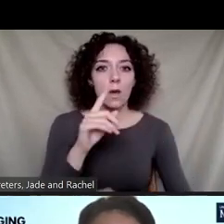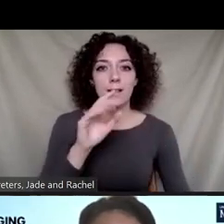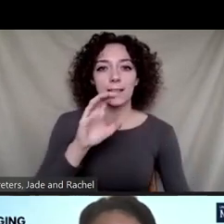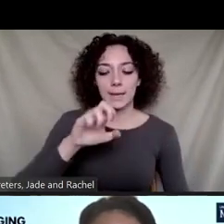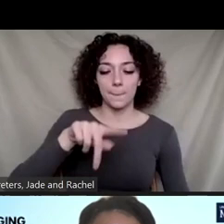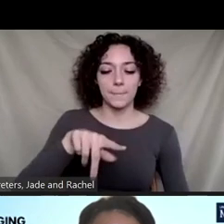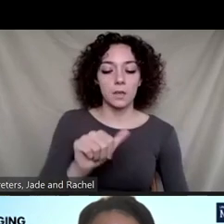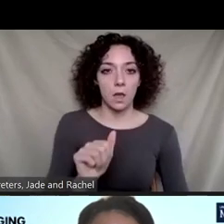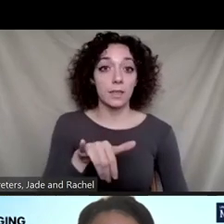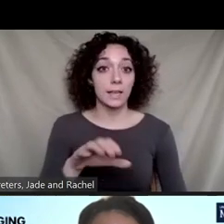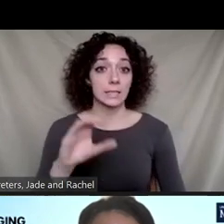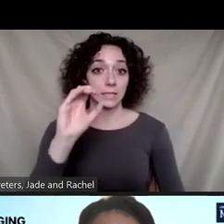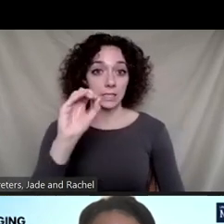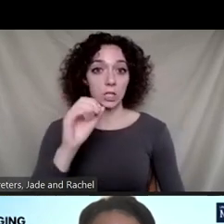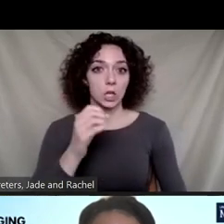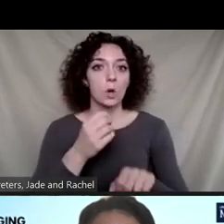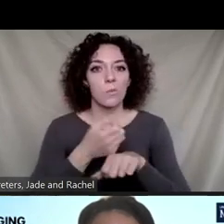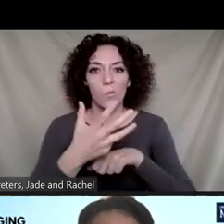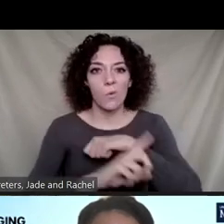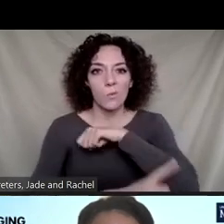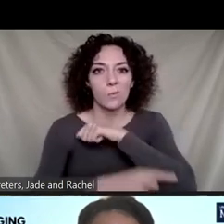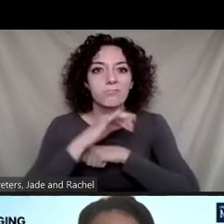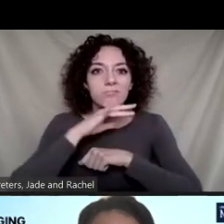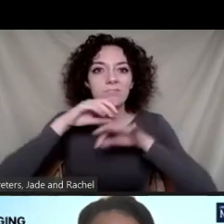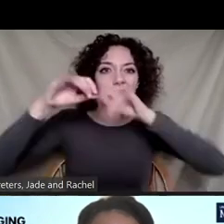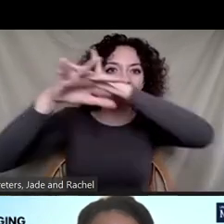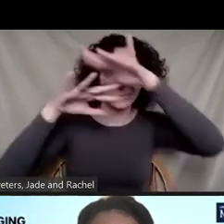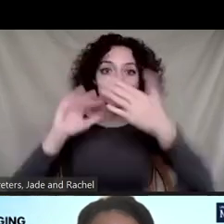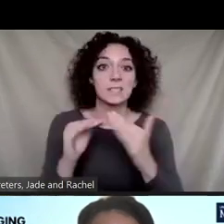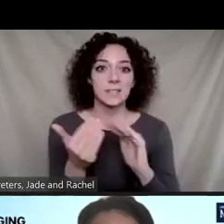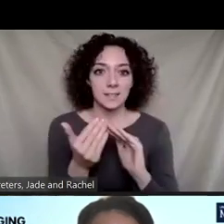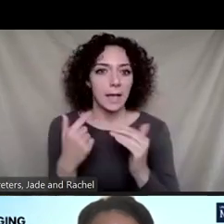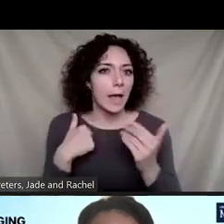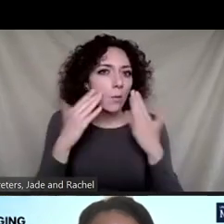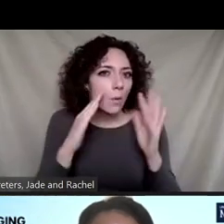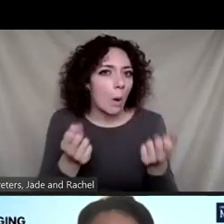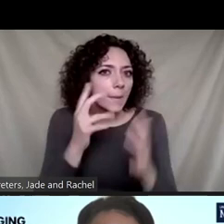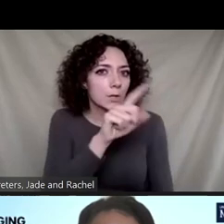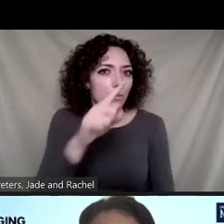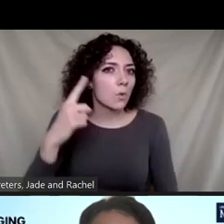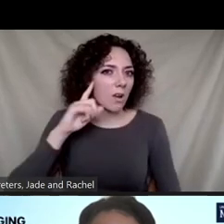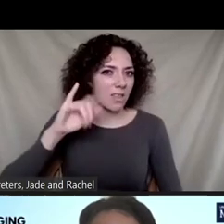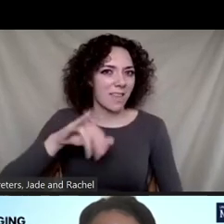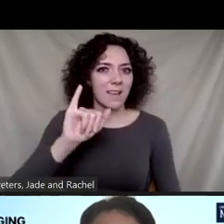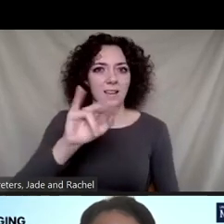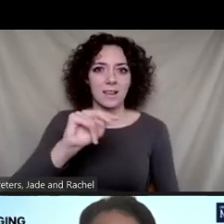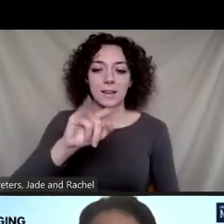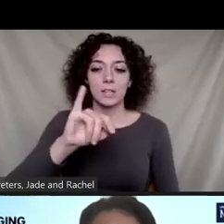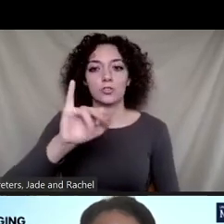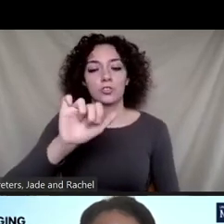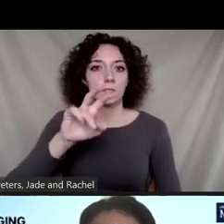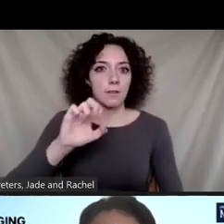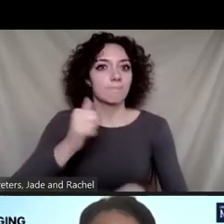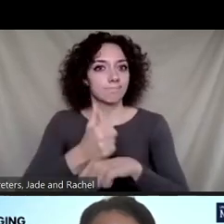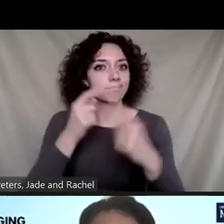zero waste cities. Dr. I'm not sure how many of you have heard about this initiative and actually for